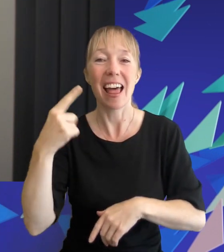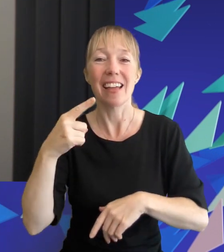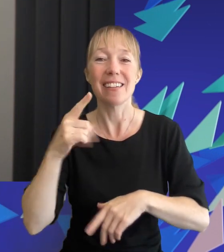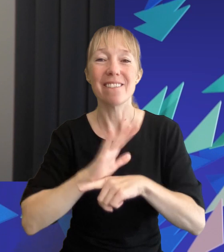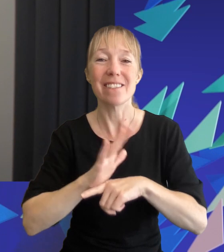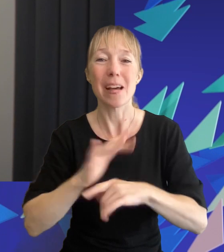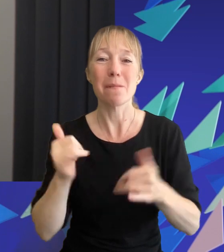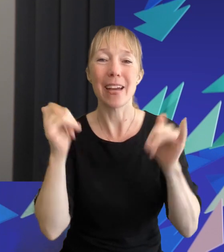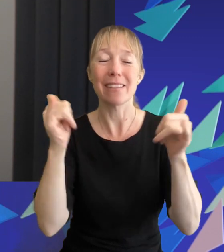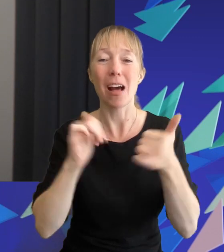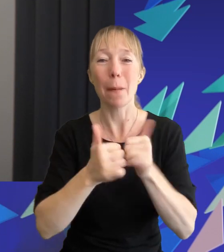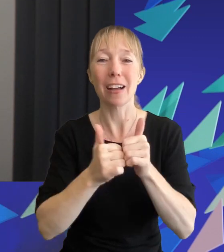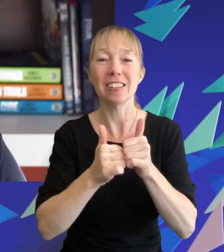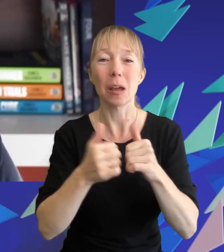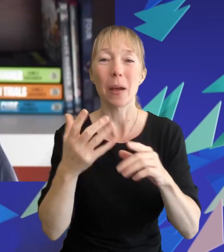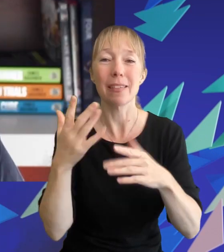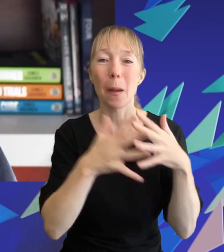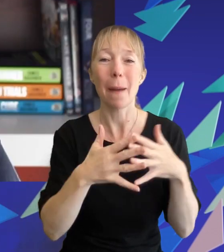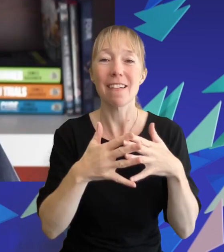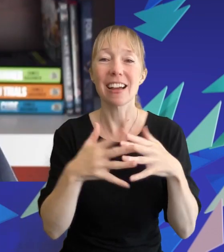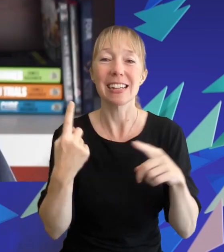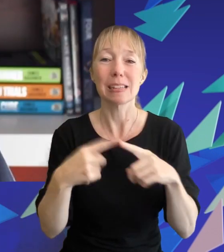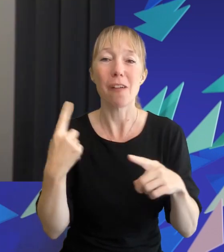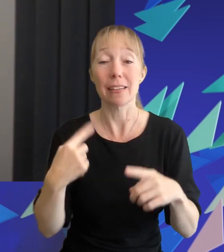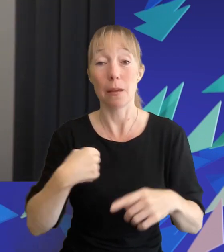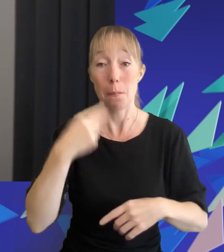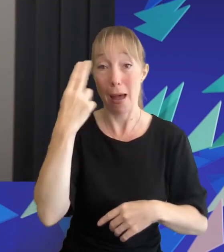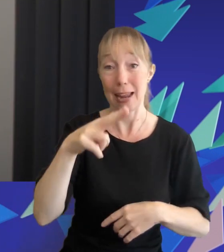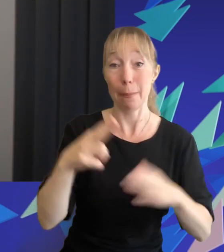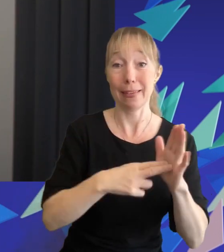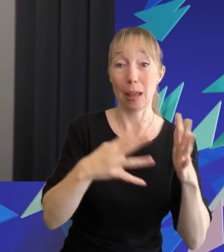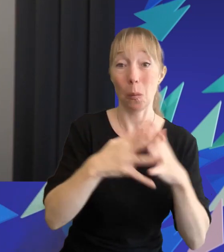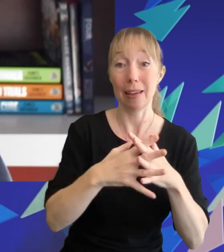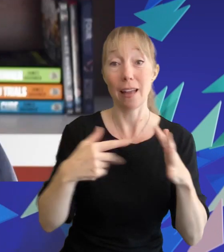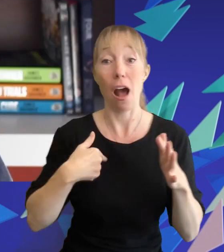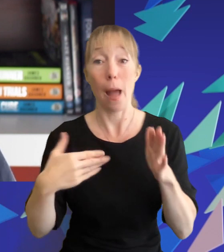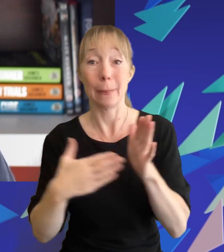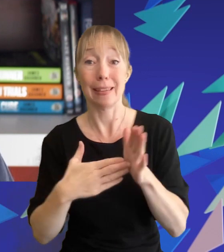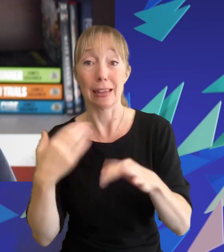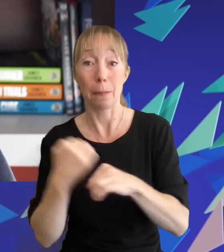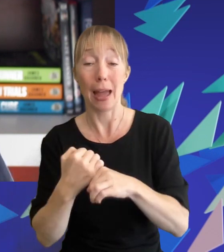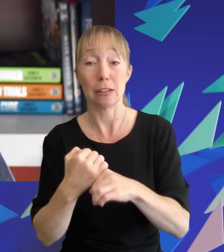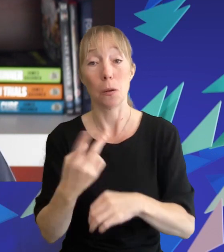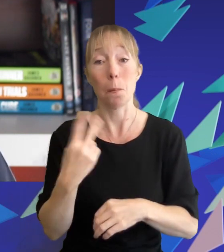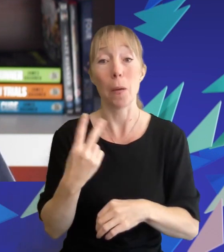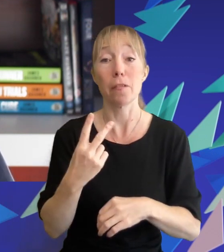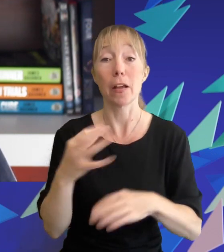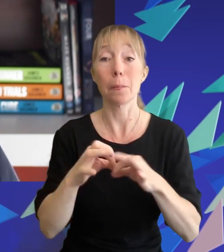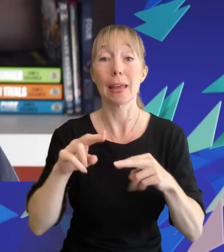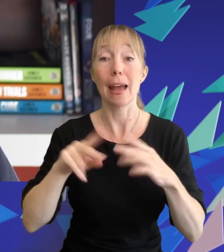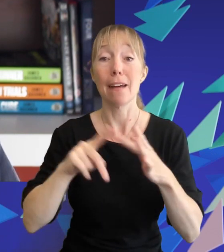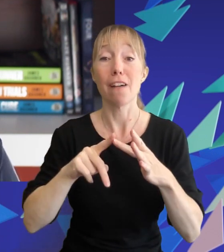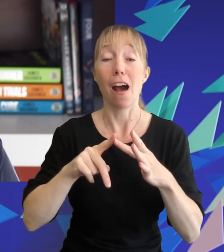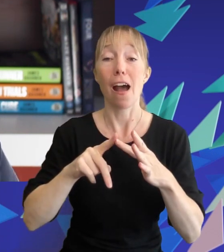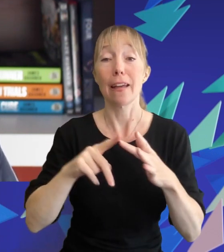in partnership with american express my name is nick willis i'm matilde gimenez and we are the two bfi film academy